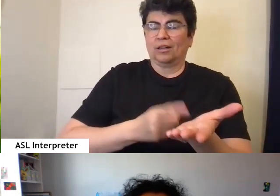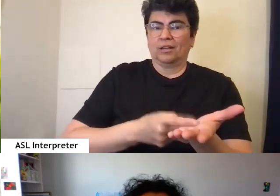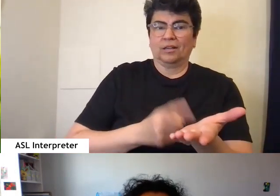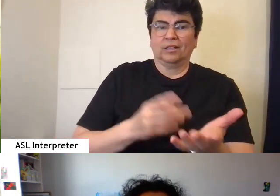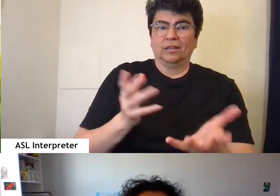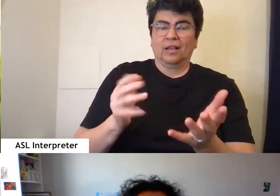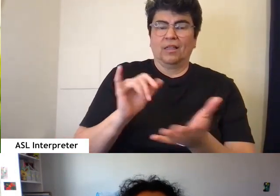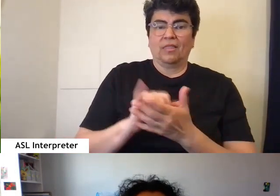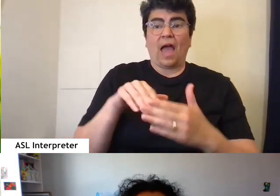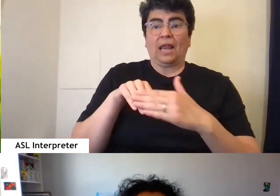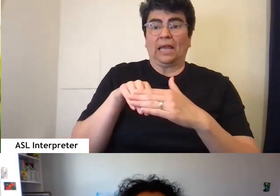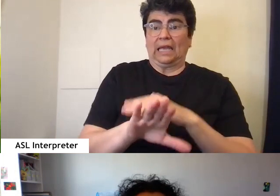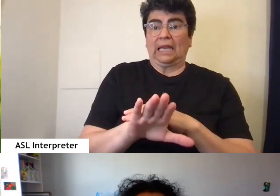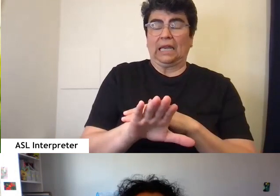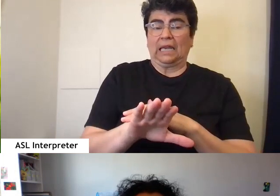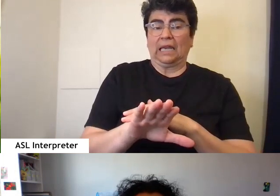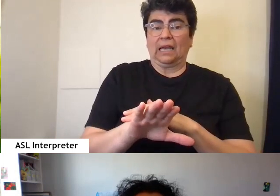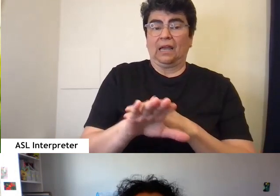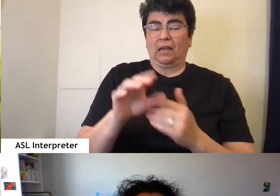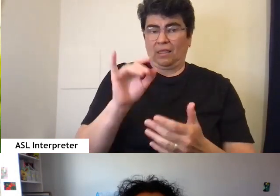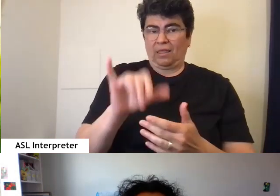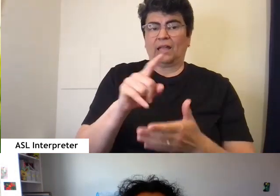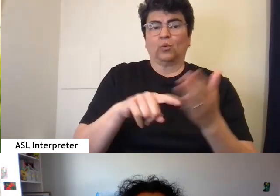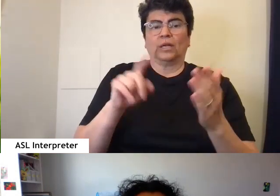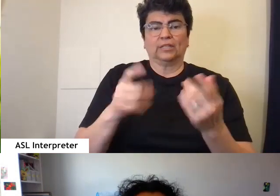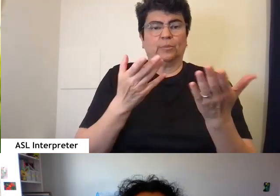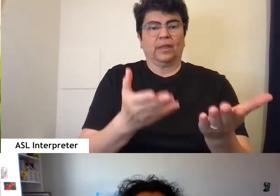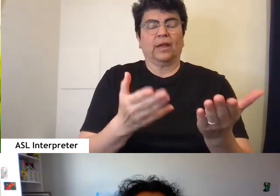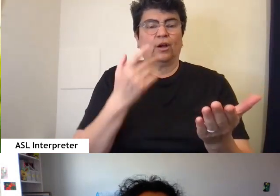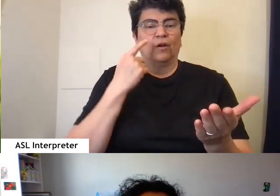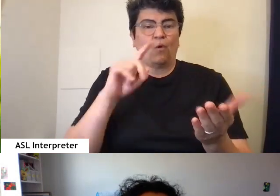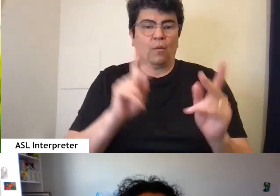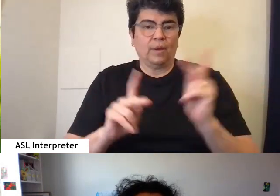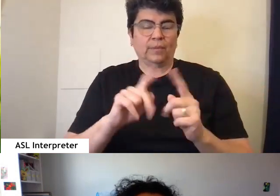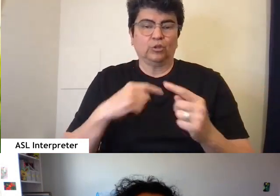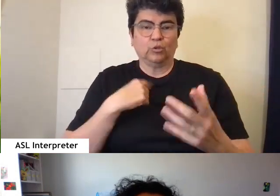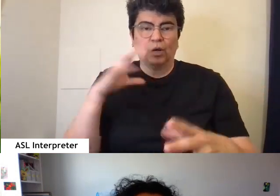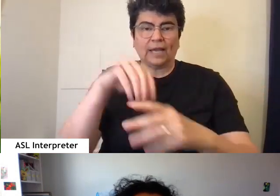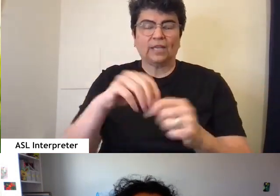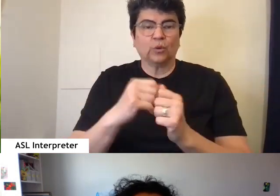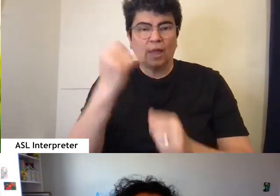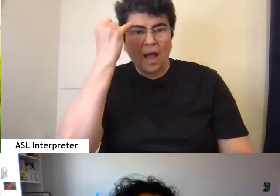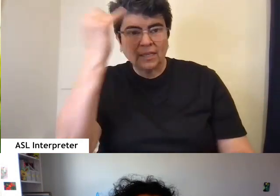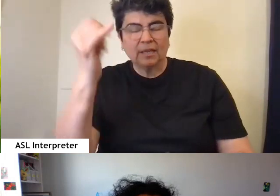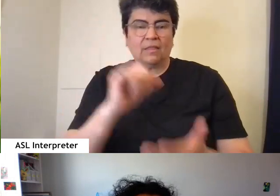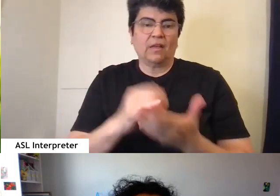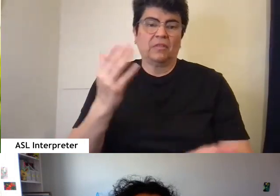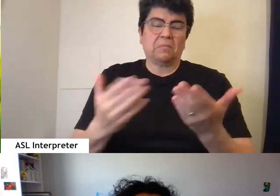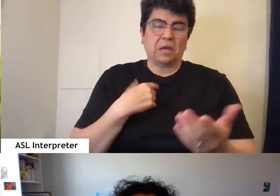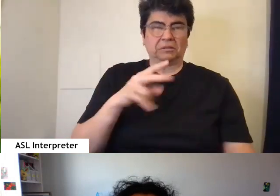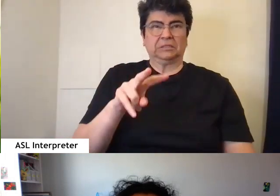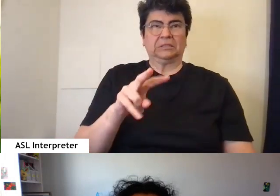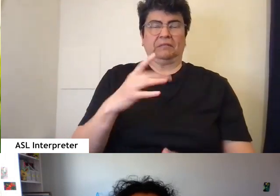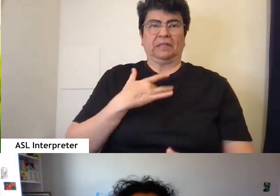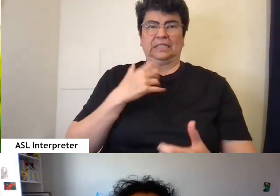that in is what needs to be there for people to engage with ideas that that they might find difficult